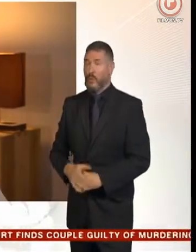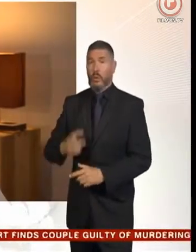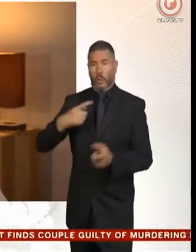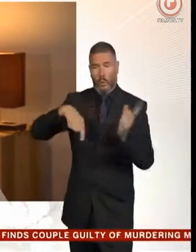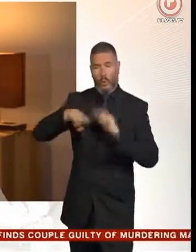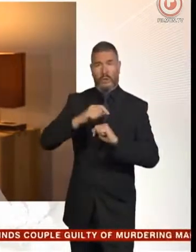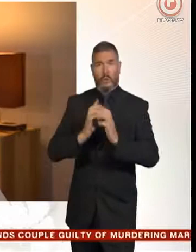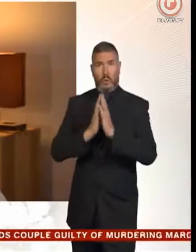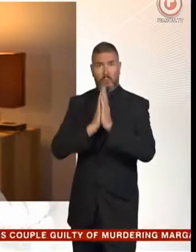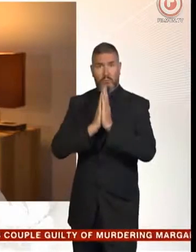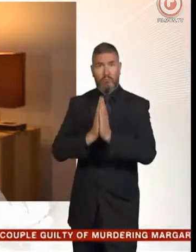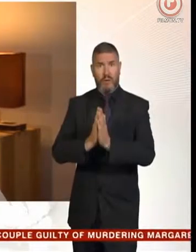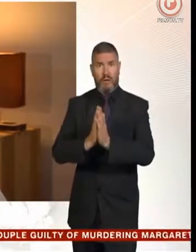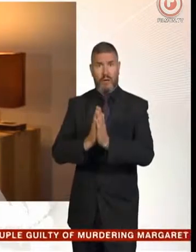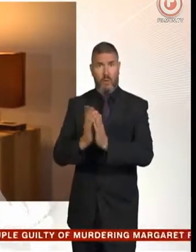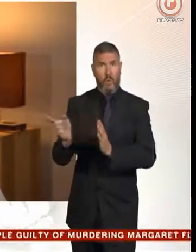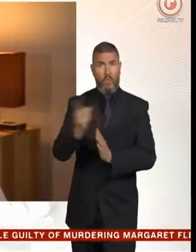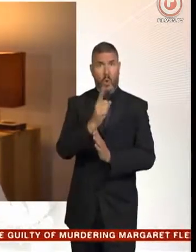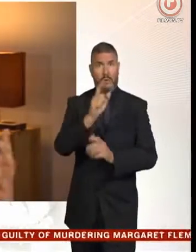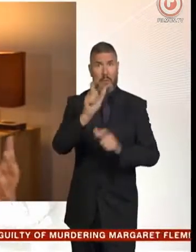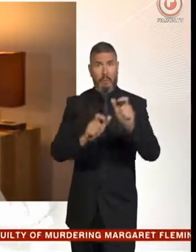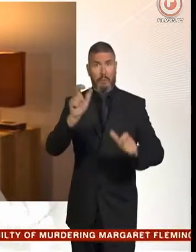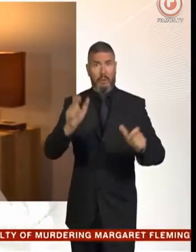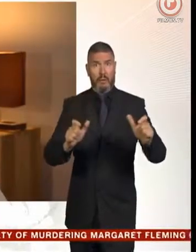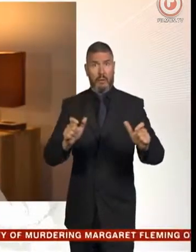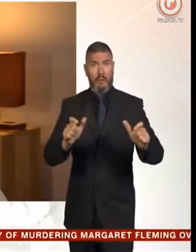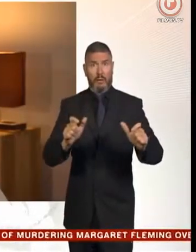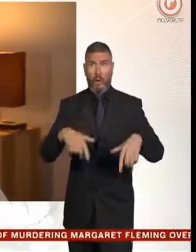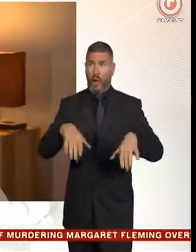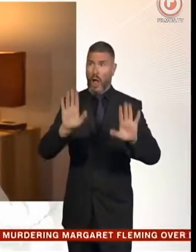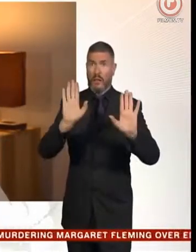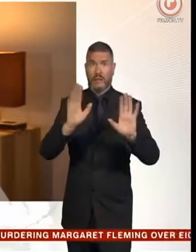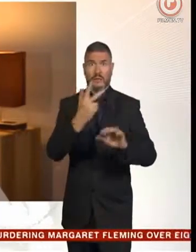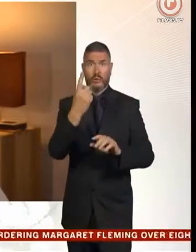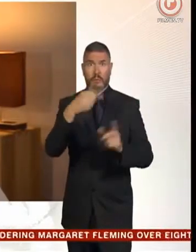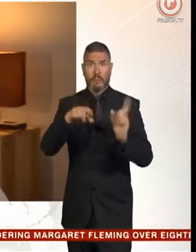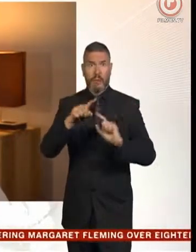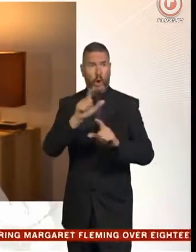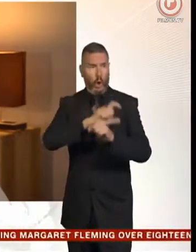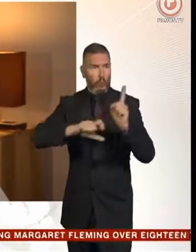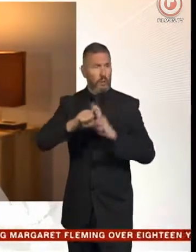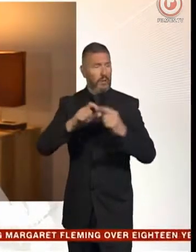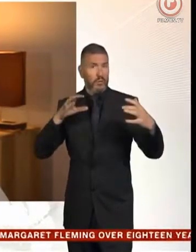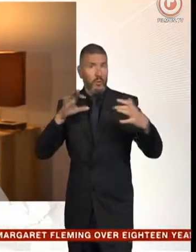to all the 72 members, getting the community all together